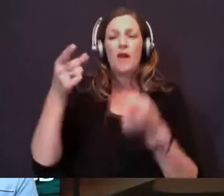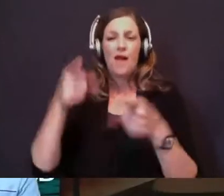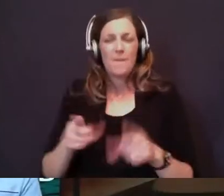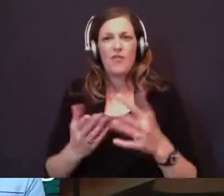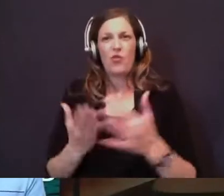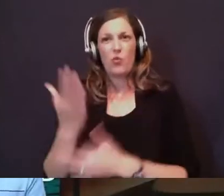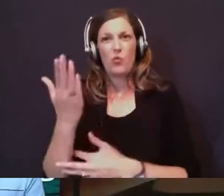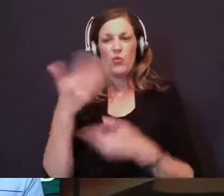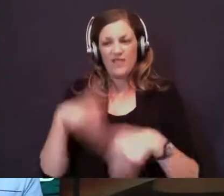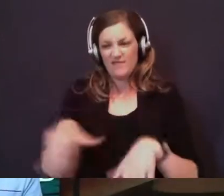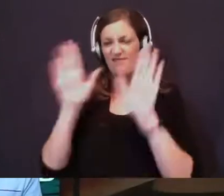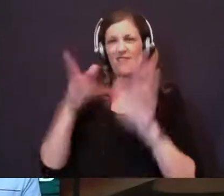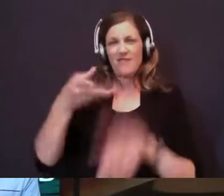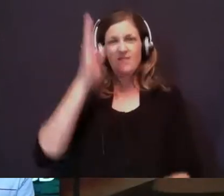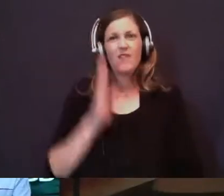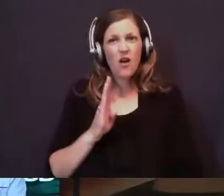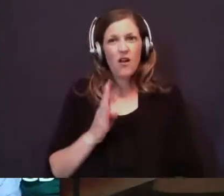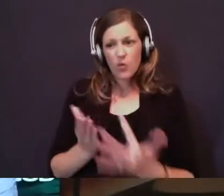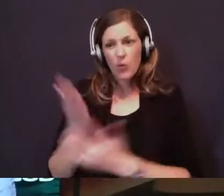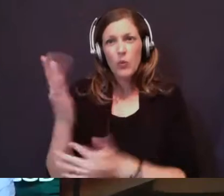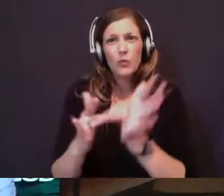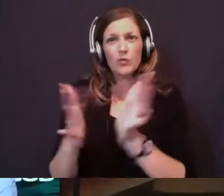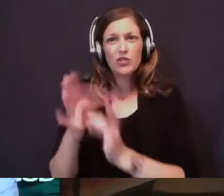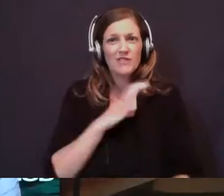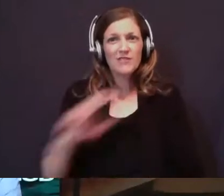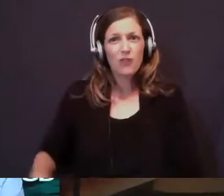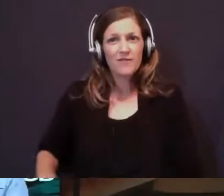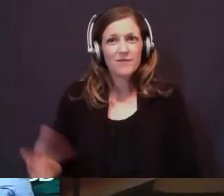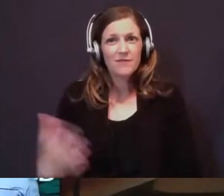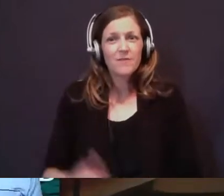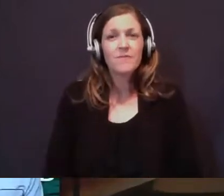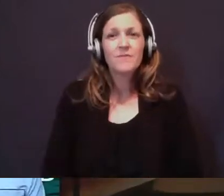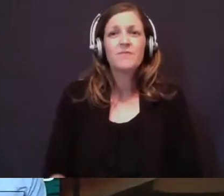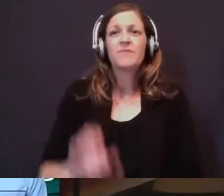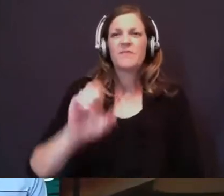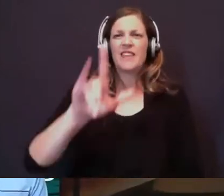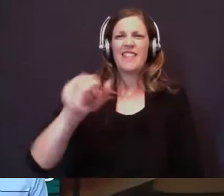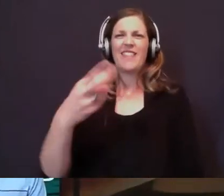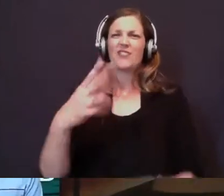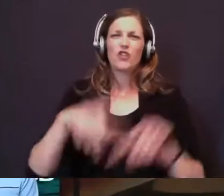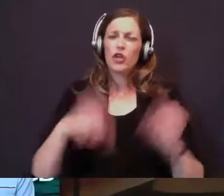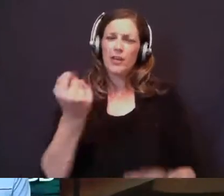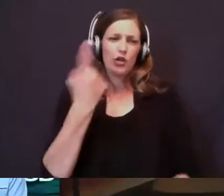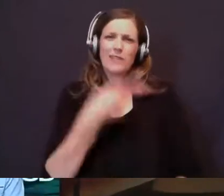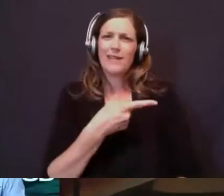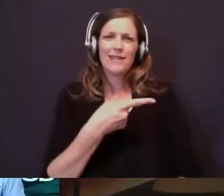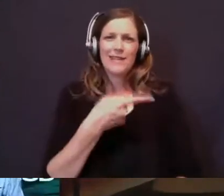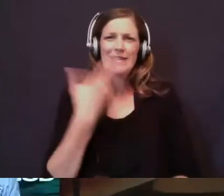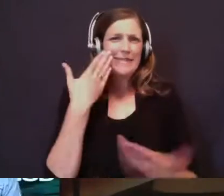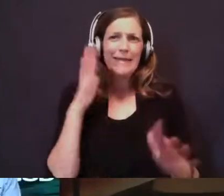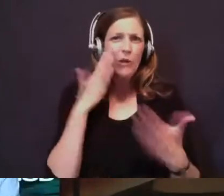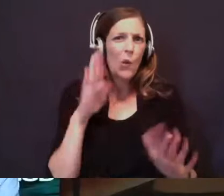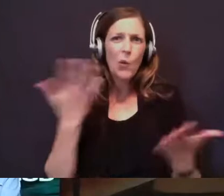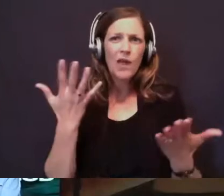sacrifice of God, through Jesus Christ. Elisha couldn't understand that. He didn't know that. What he